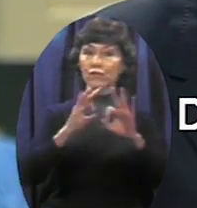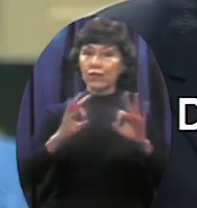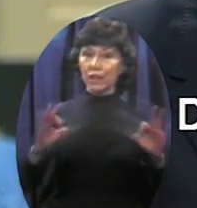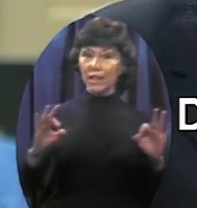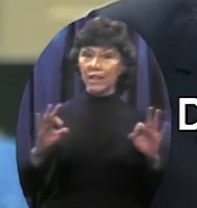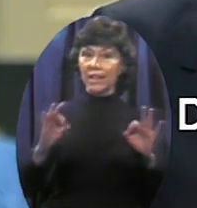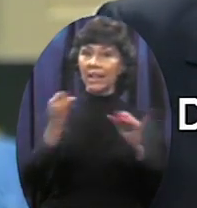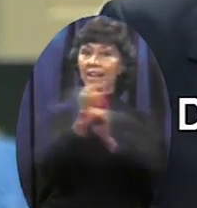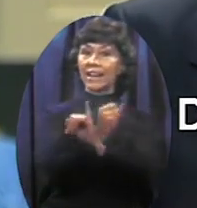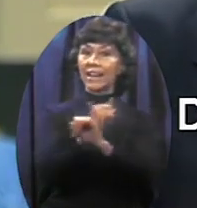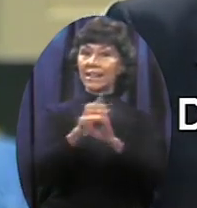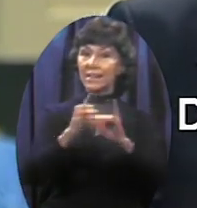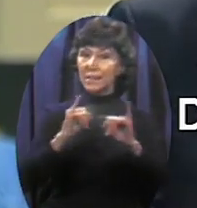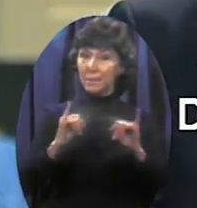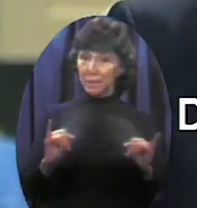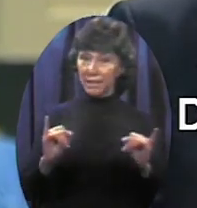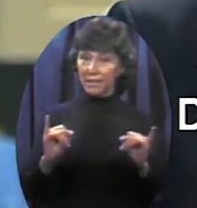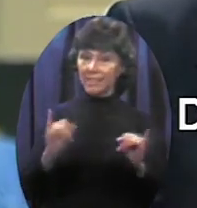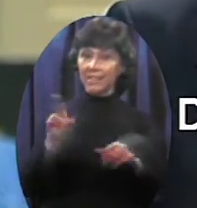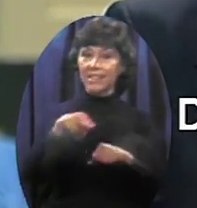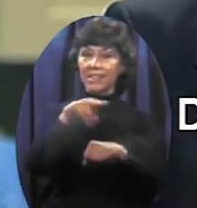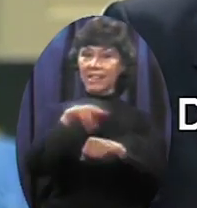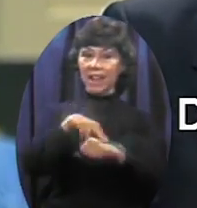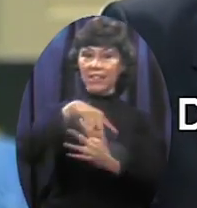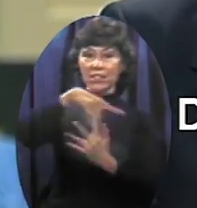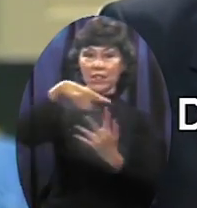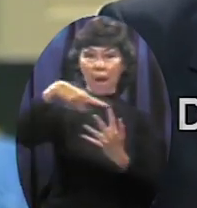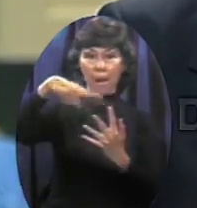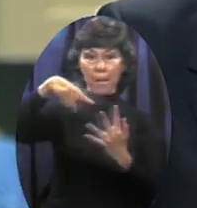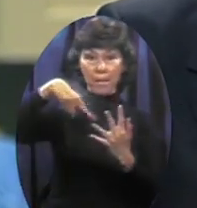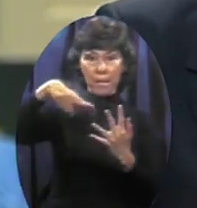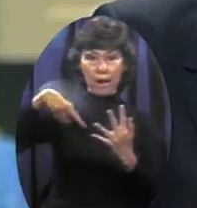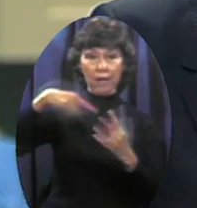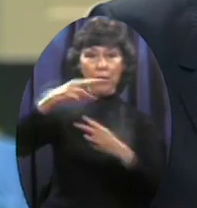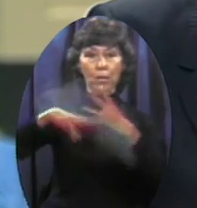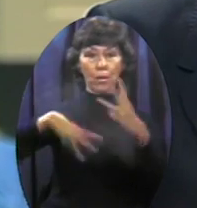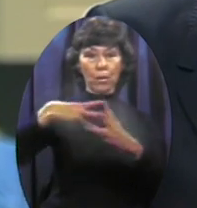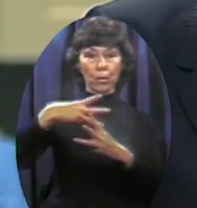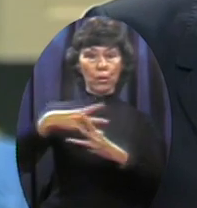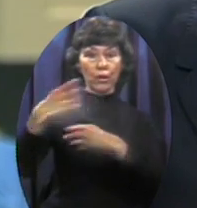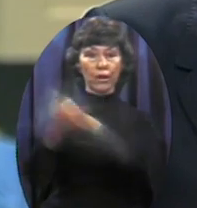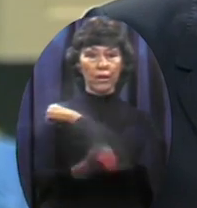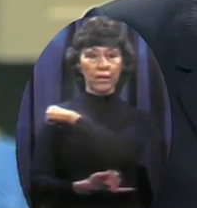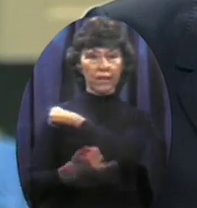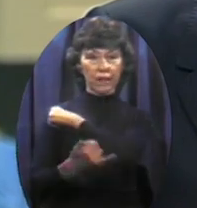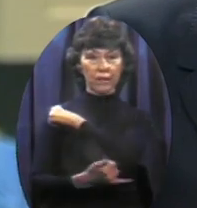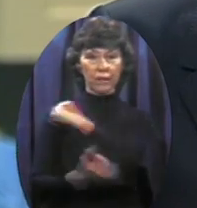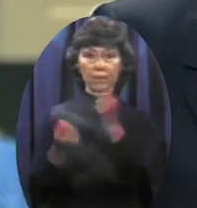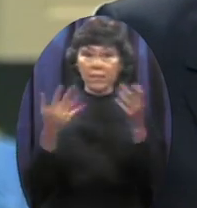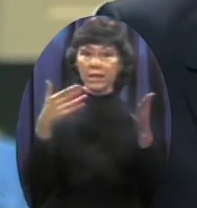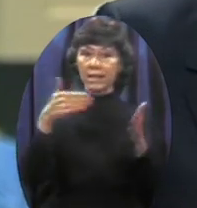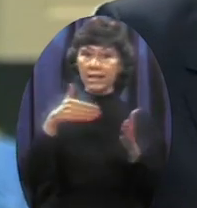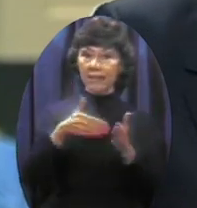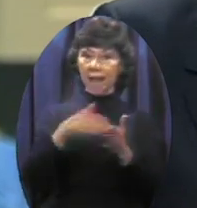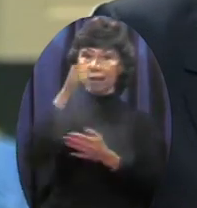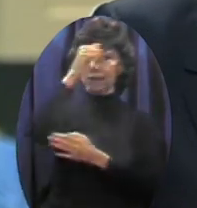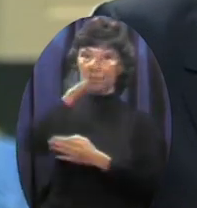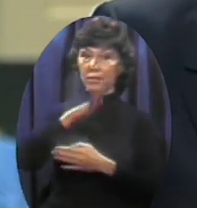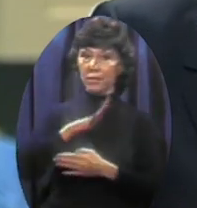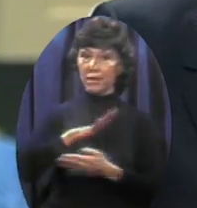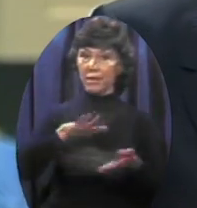and independent nation among the family of nations. Thousands have died since that time.